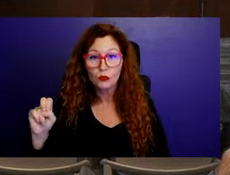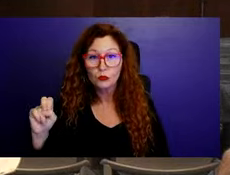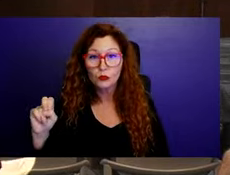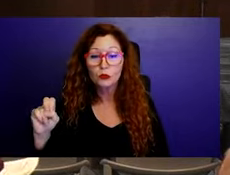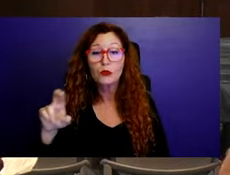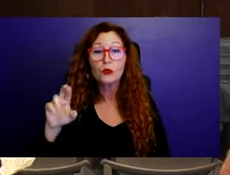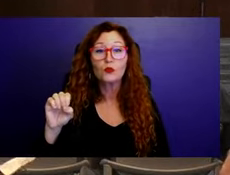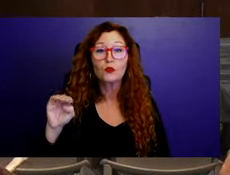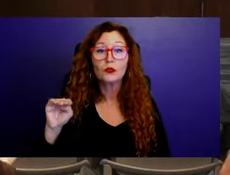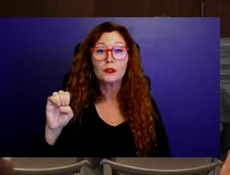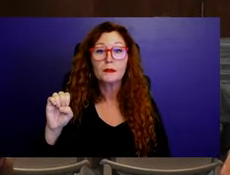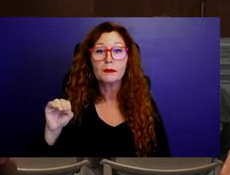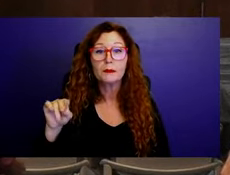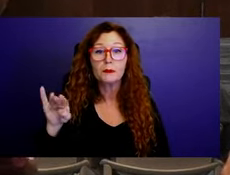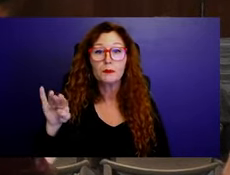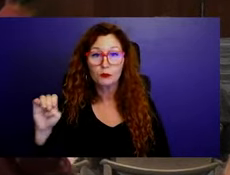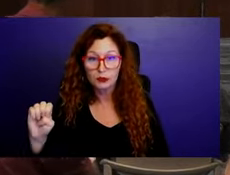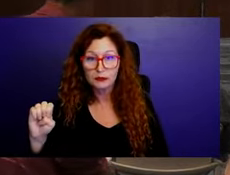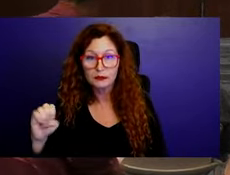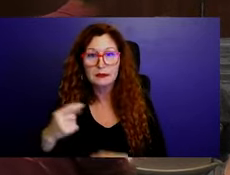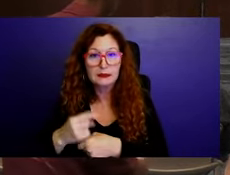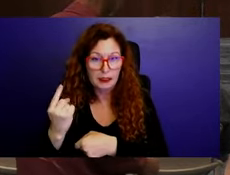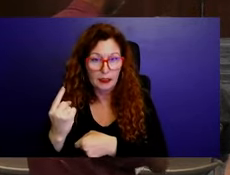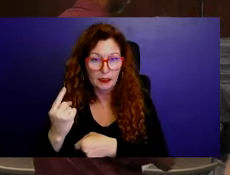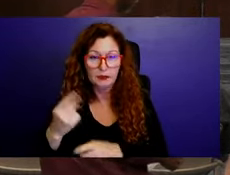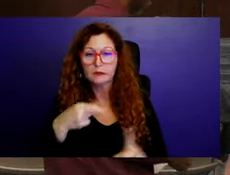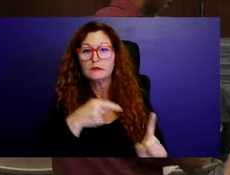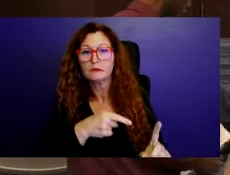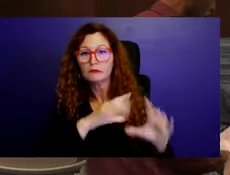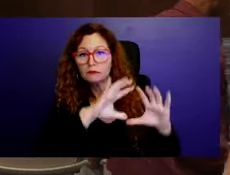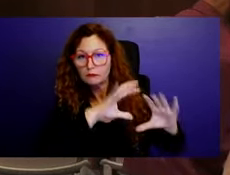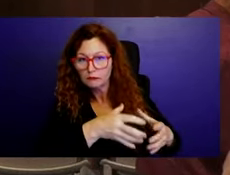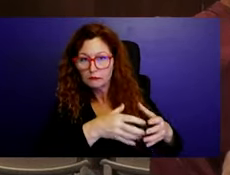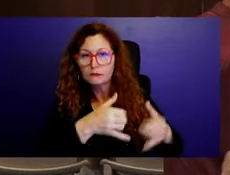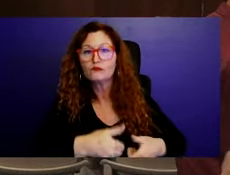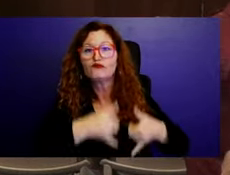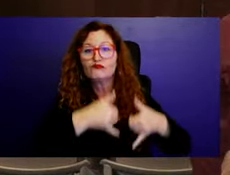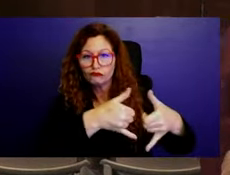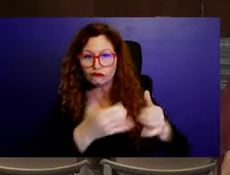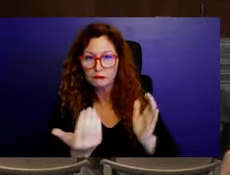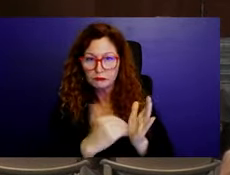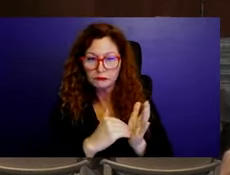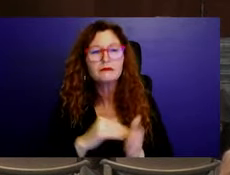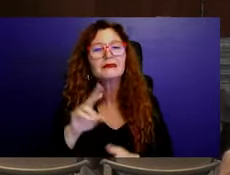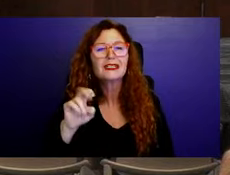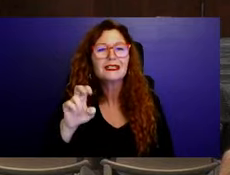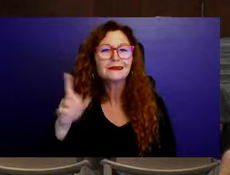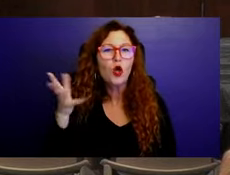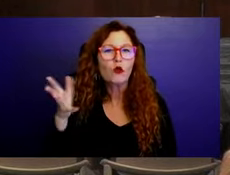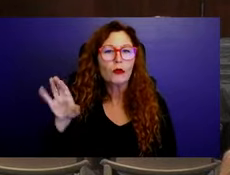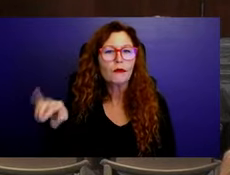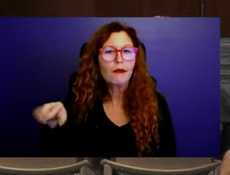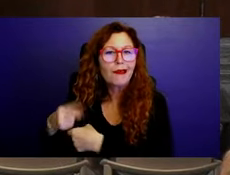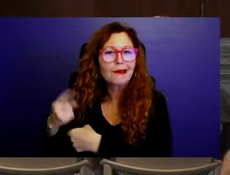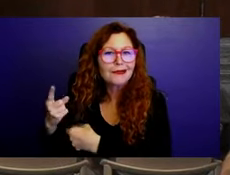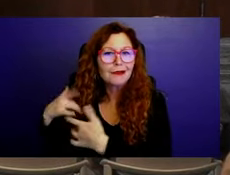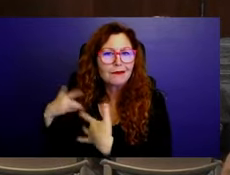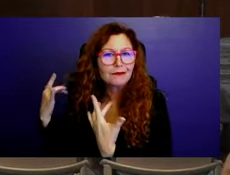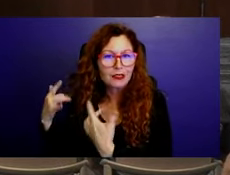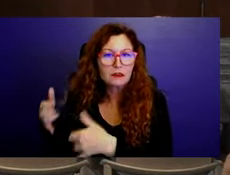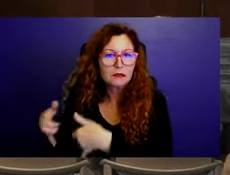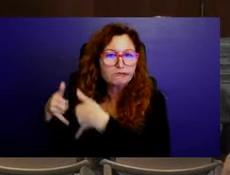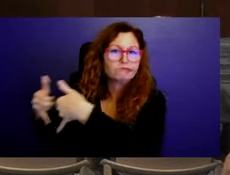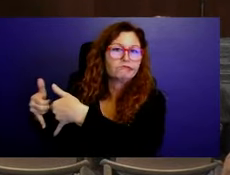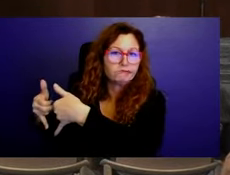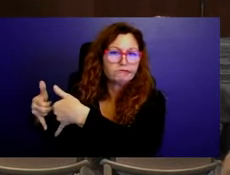weekend, but I want to present this proclamation here again, and let me read it into the record, and then I want to give you the mic to